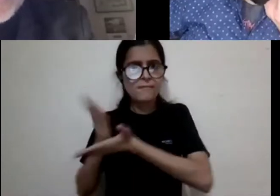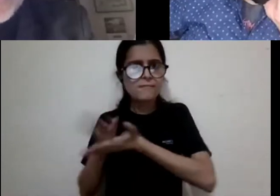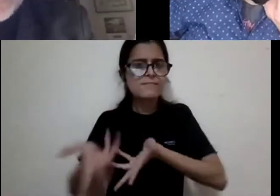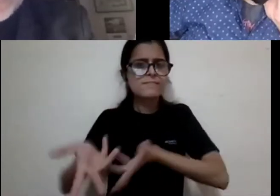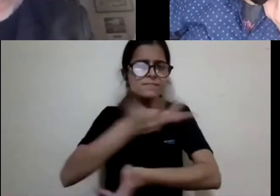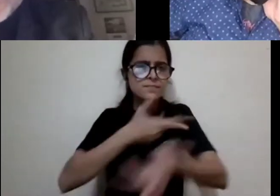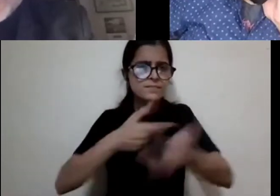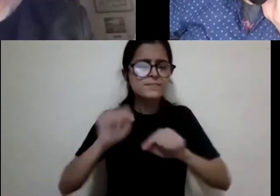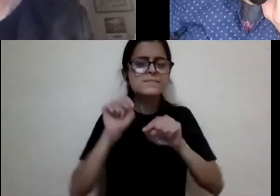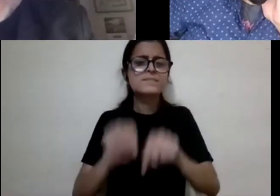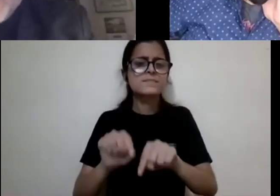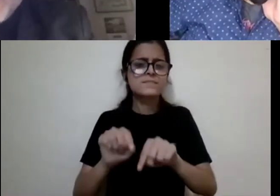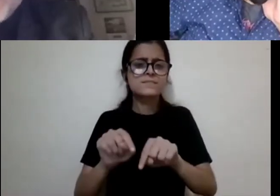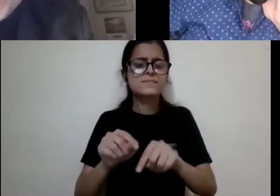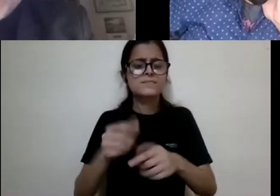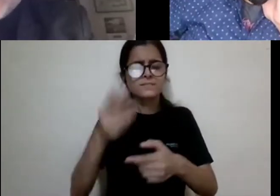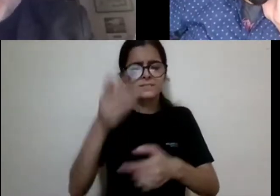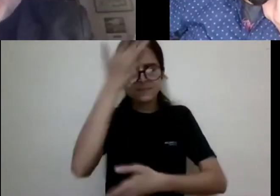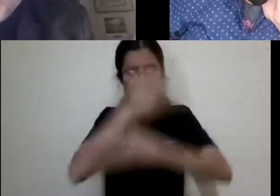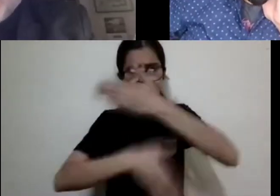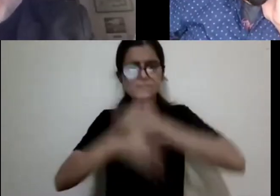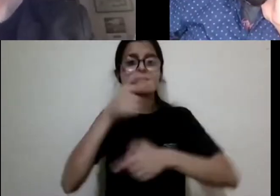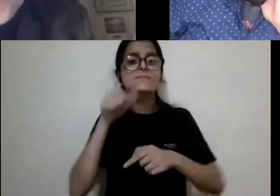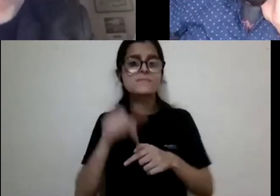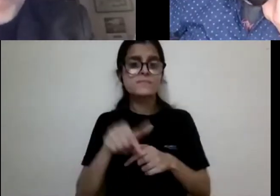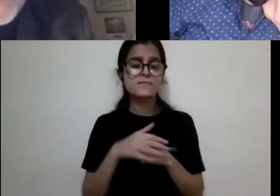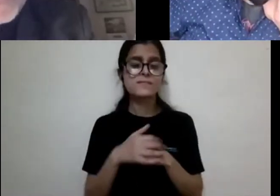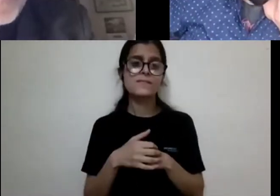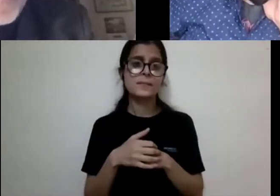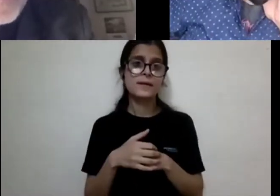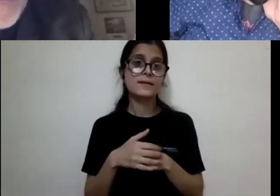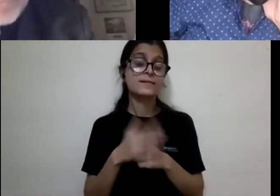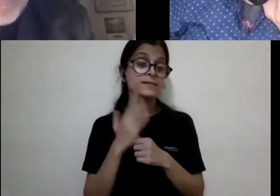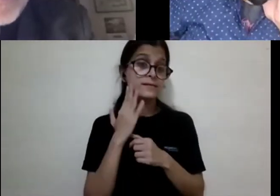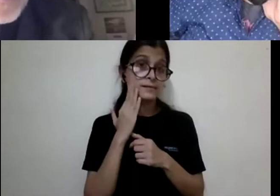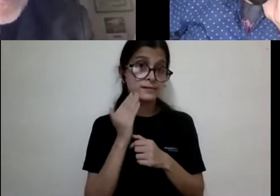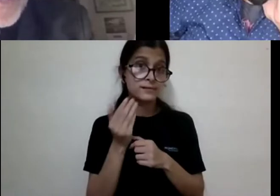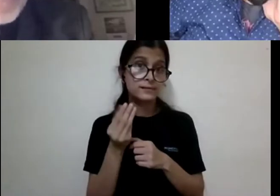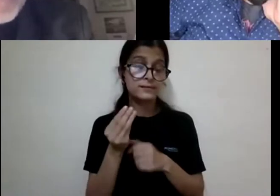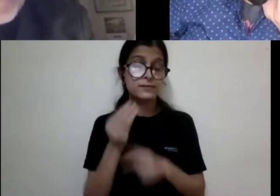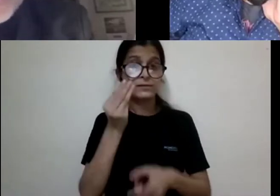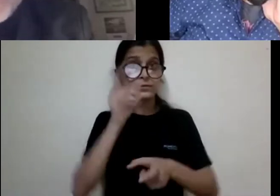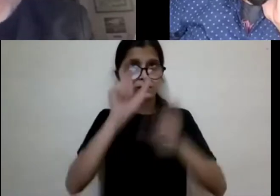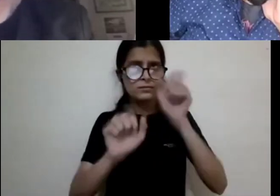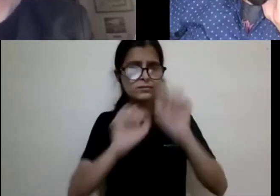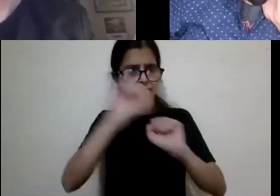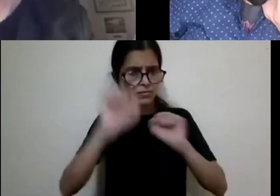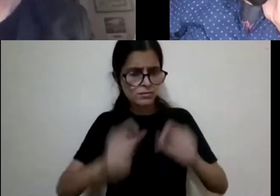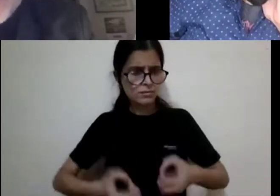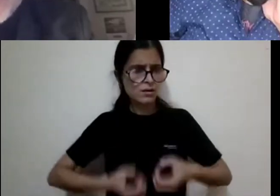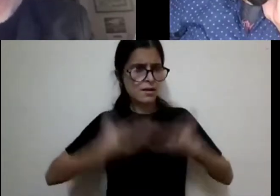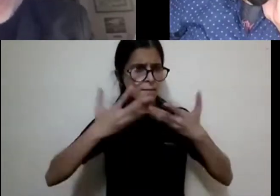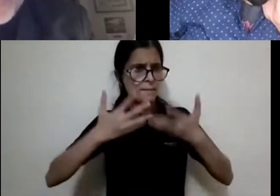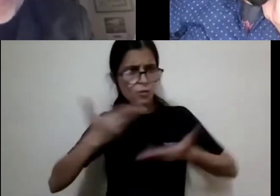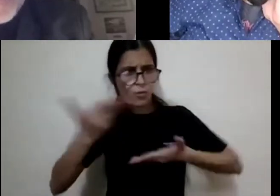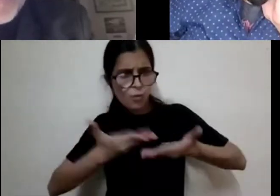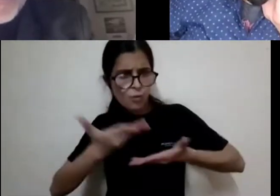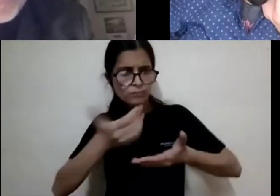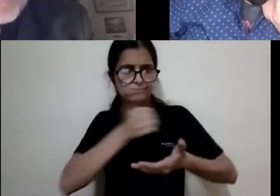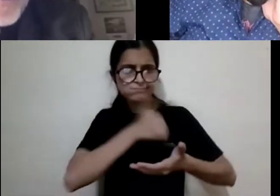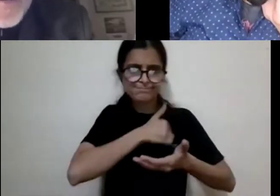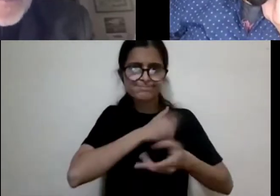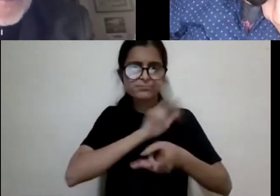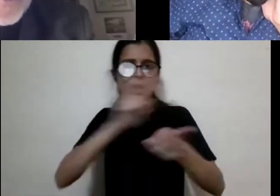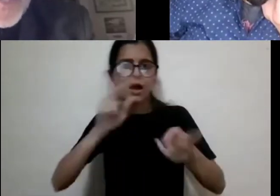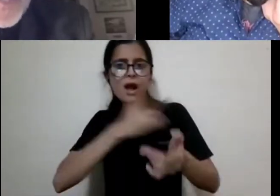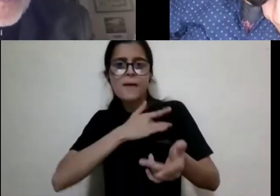uh, disabilities, because what makes someone happy or unhappy about their behaviors? You know, is it a, is